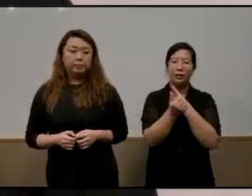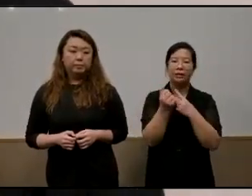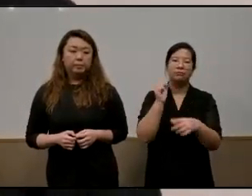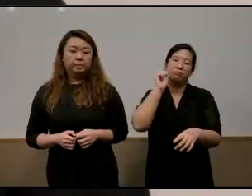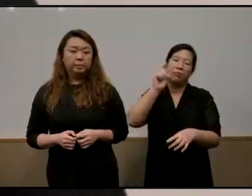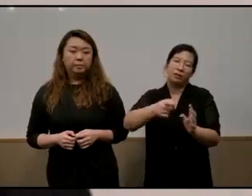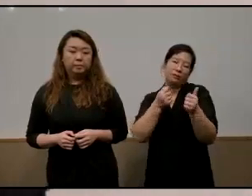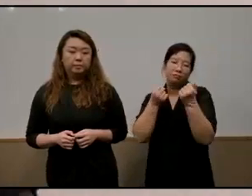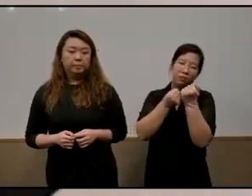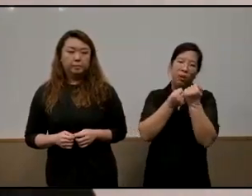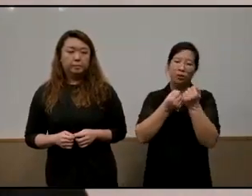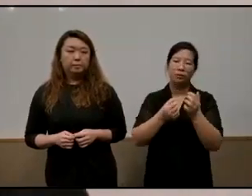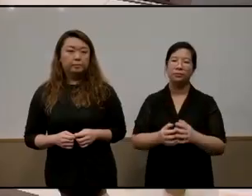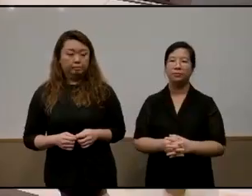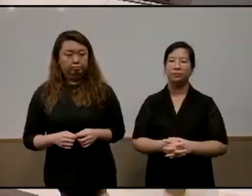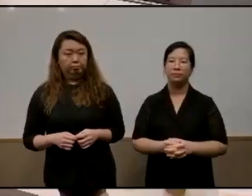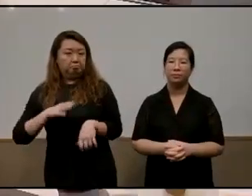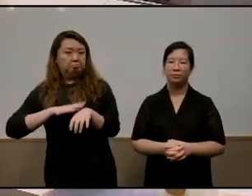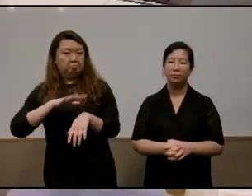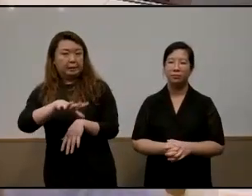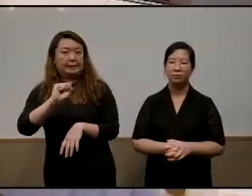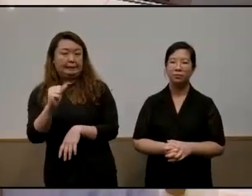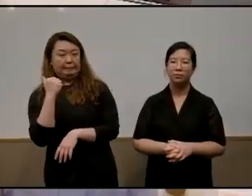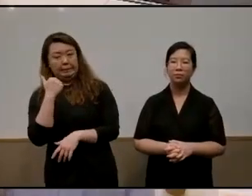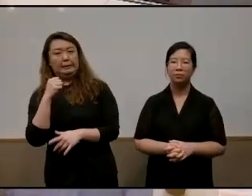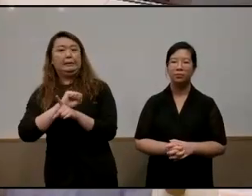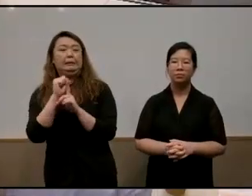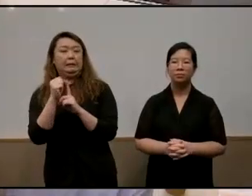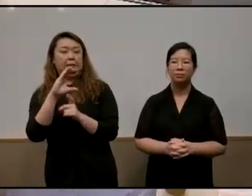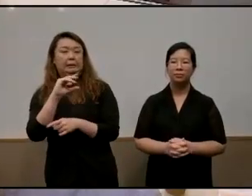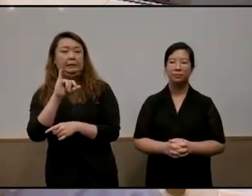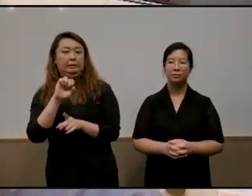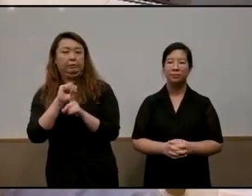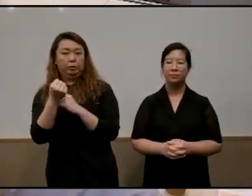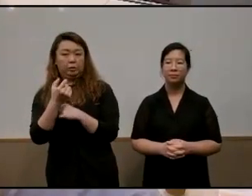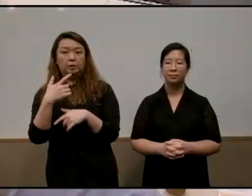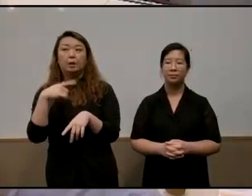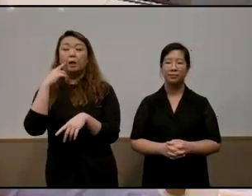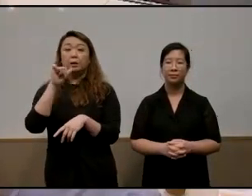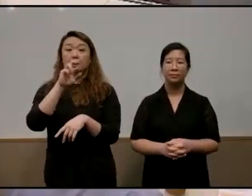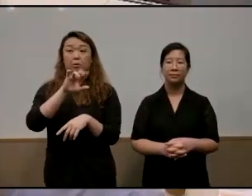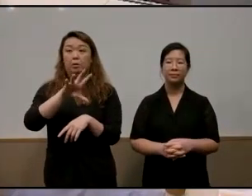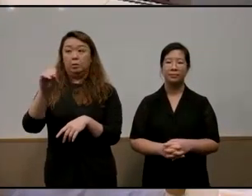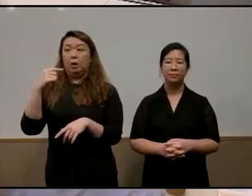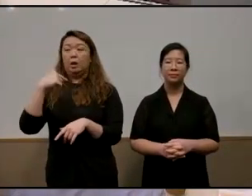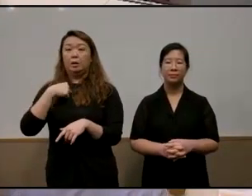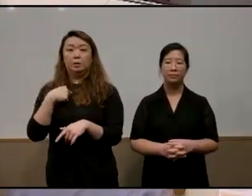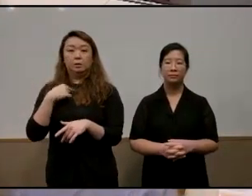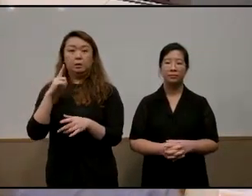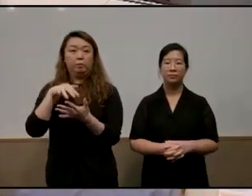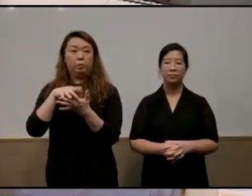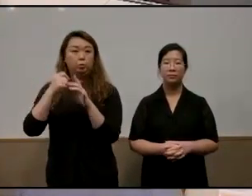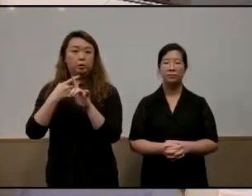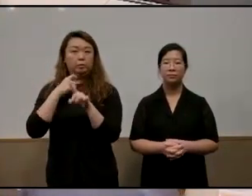this time we claim back our civil society i thought this prof ko might have stepped up but there's a student of his and i think this is an interesting